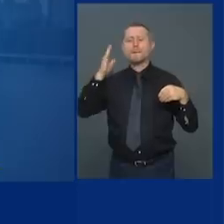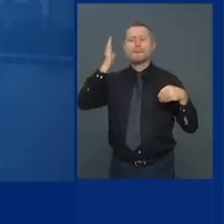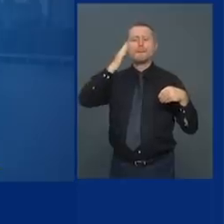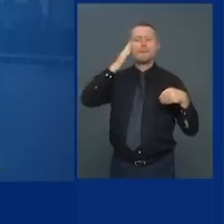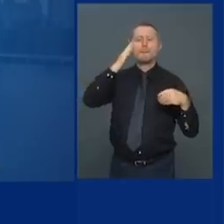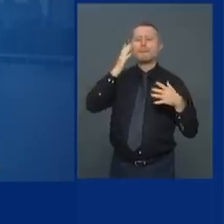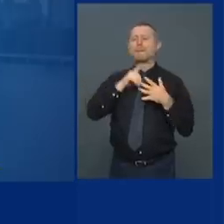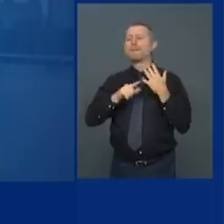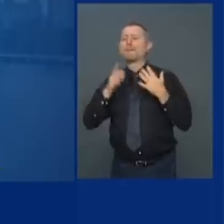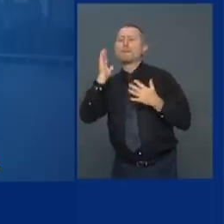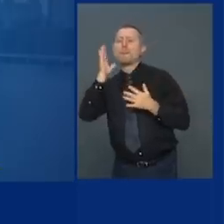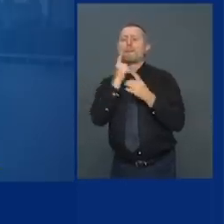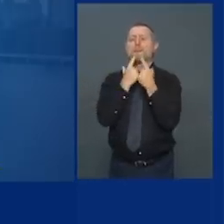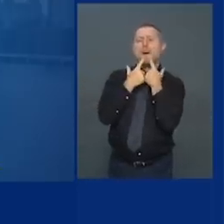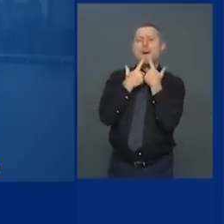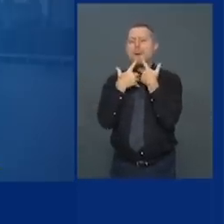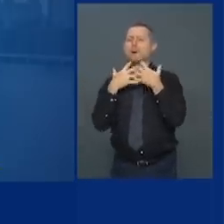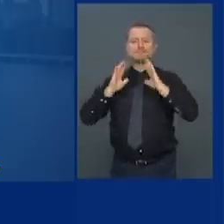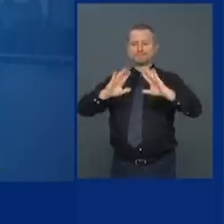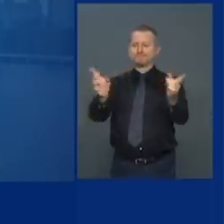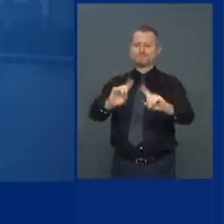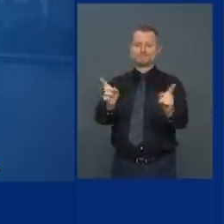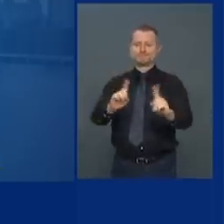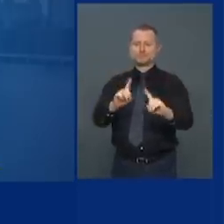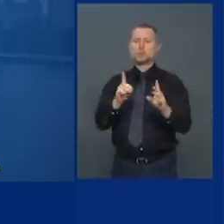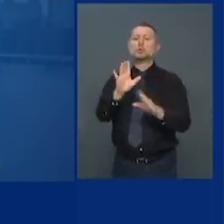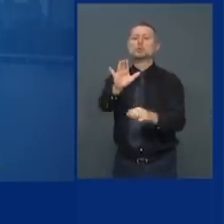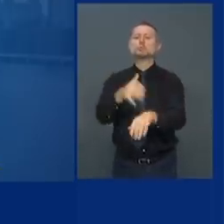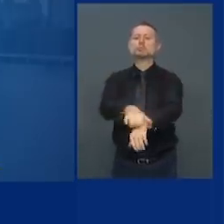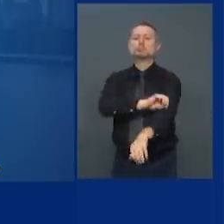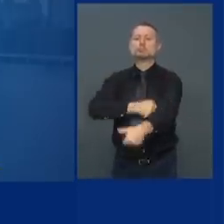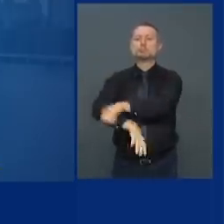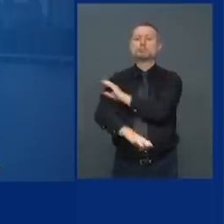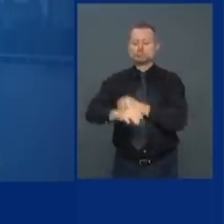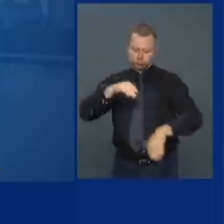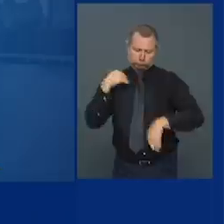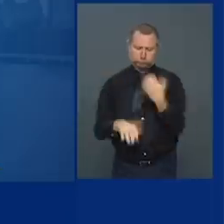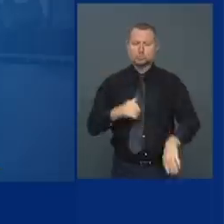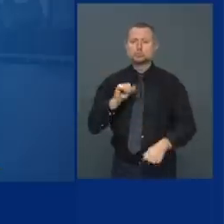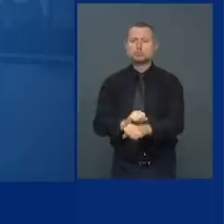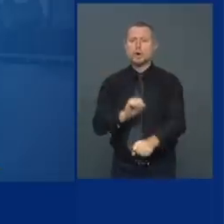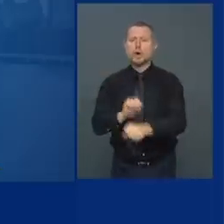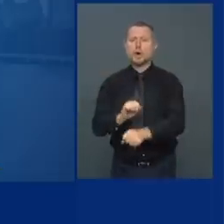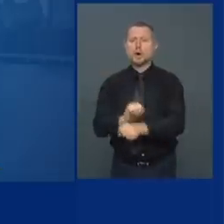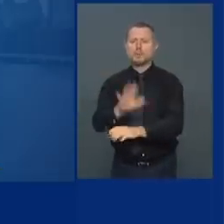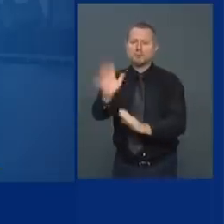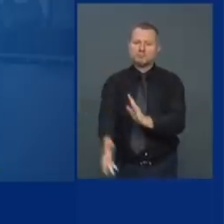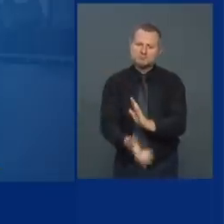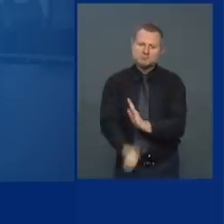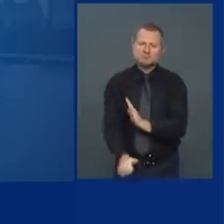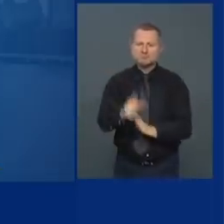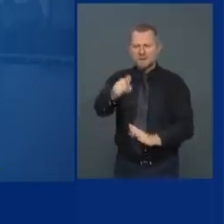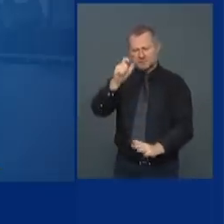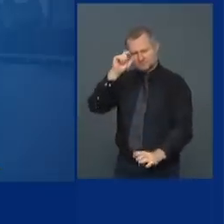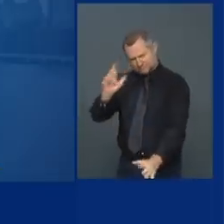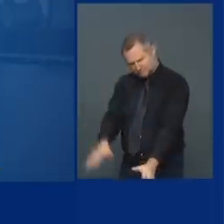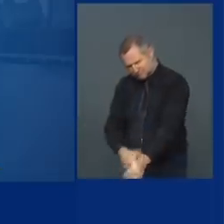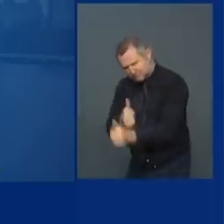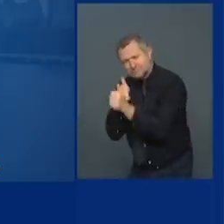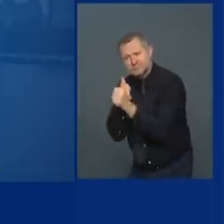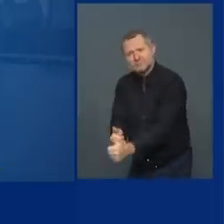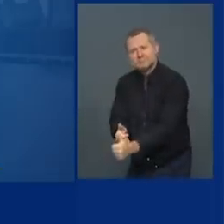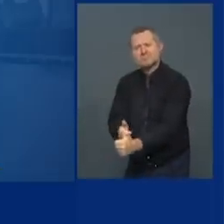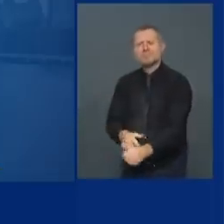Do it. Competent government must do compliance and enforcement. Why? A cluster